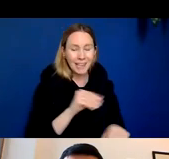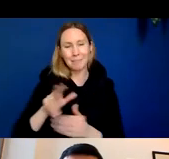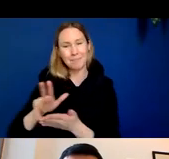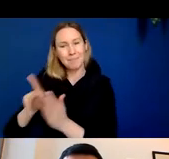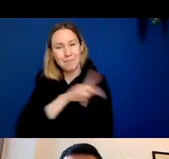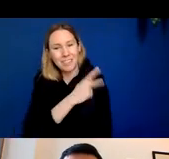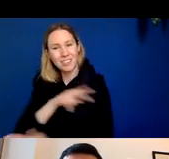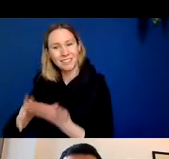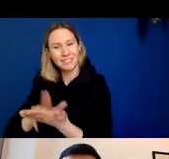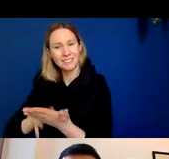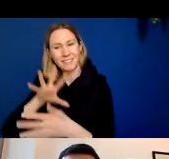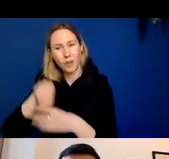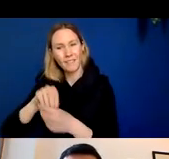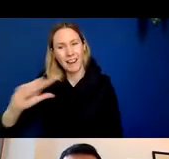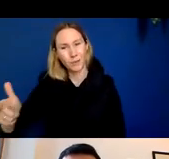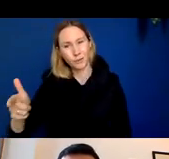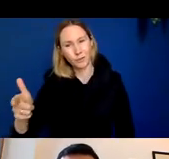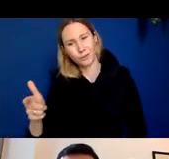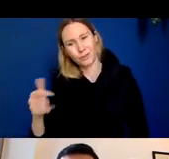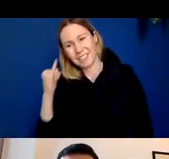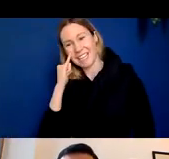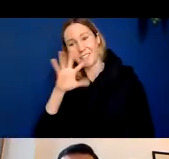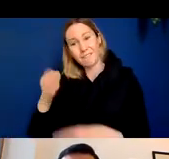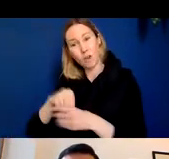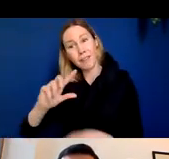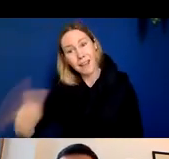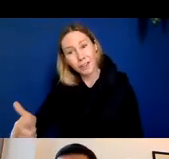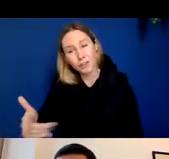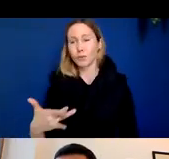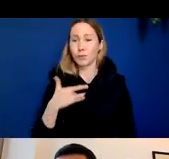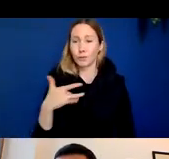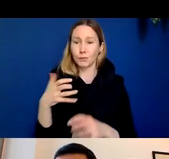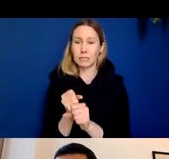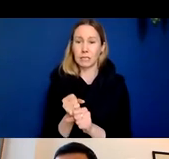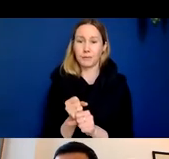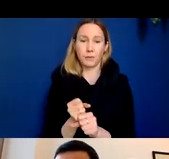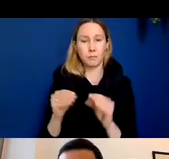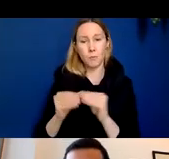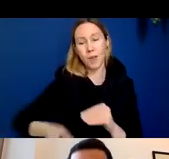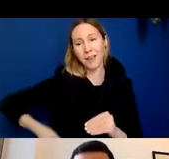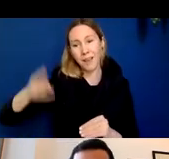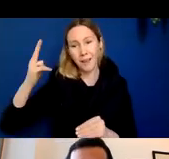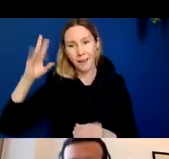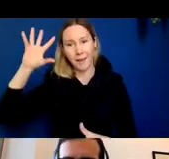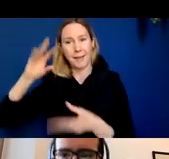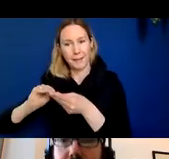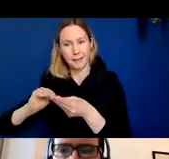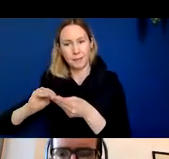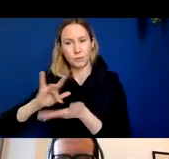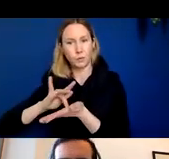later in the trial and patients who tended to be enrolled later tended to receive a higher cumulative dose